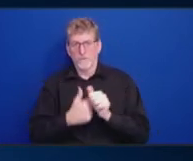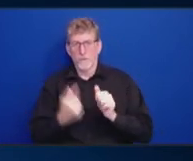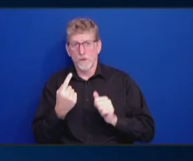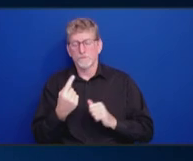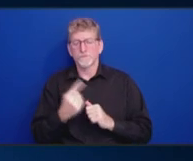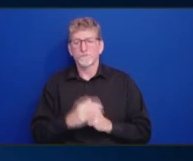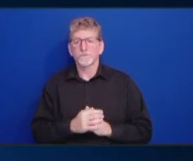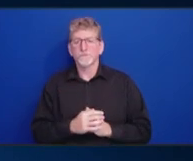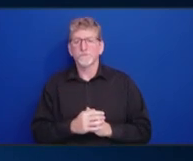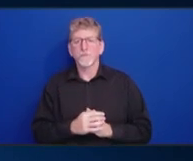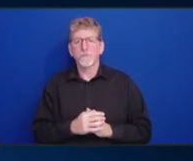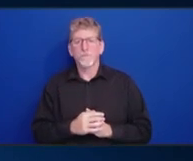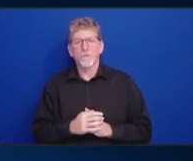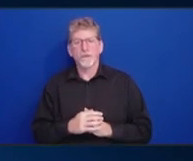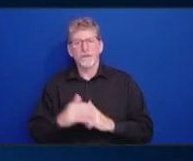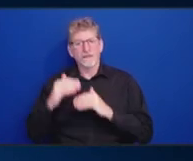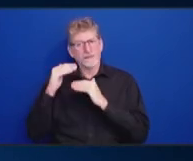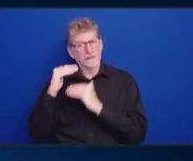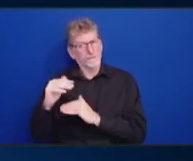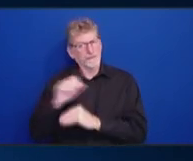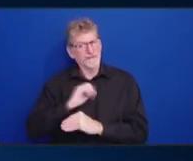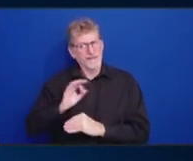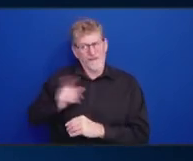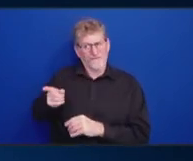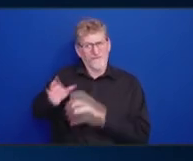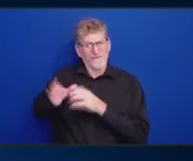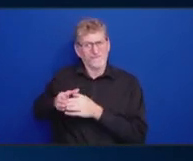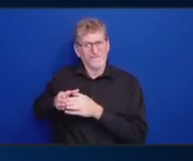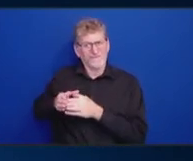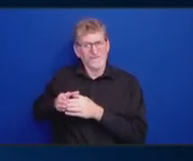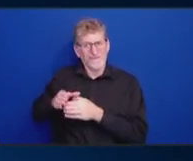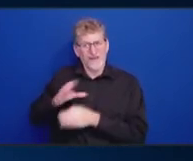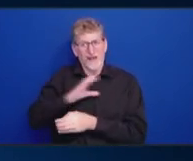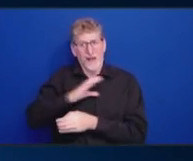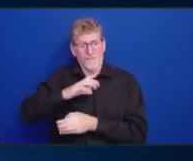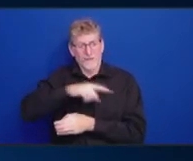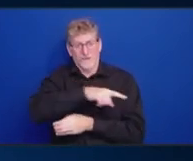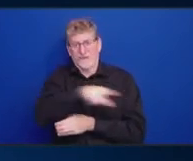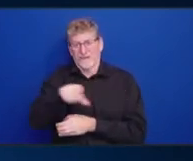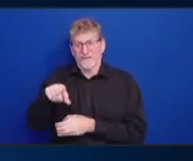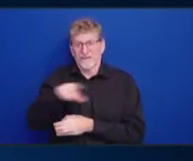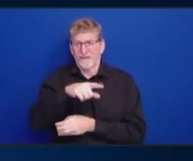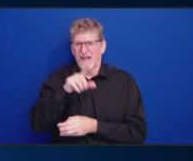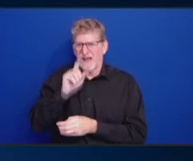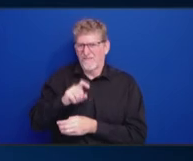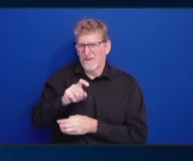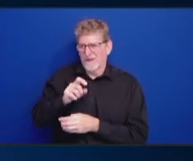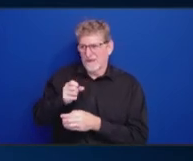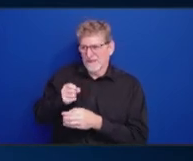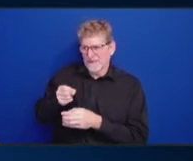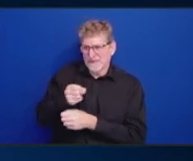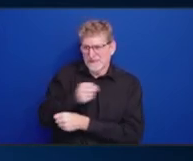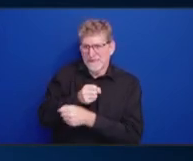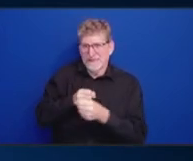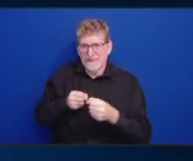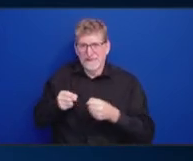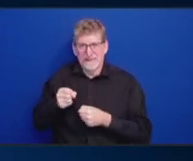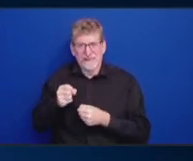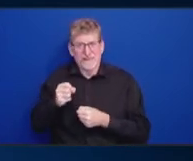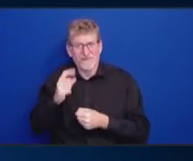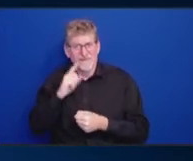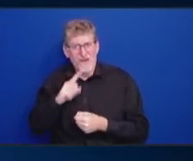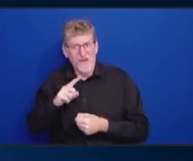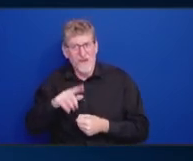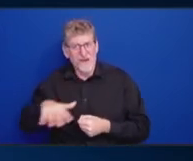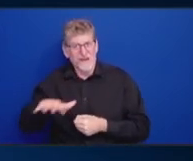within the commission. And they have to staff all of us to get all of the meetings that we want. So, I would urge us to